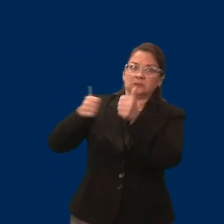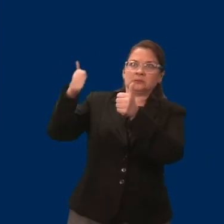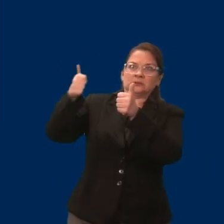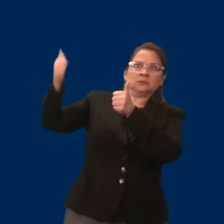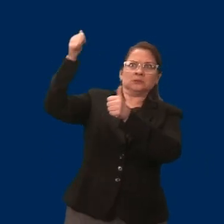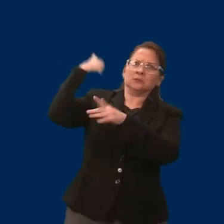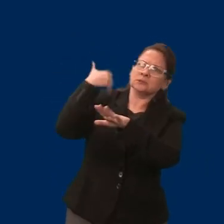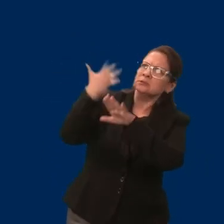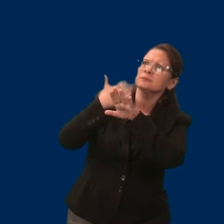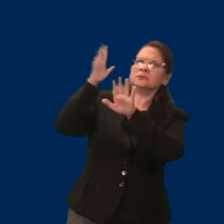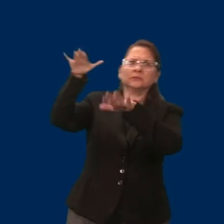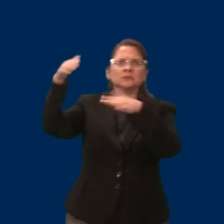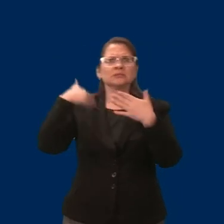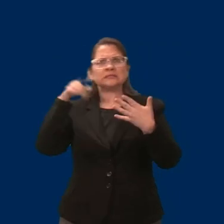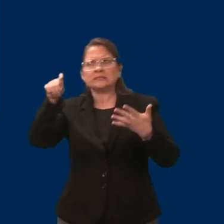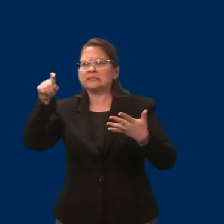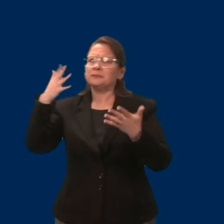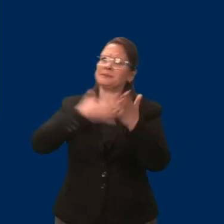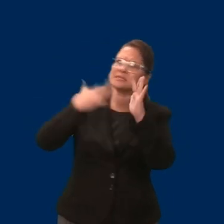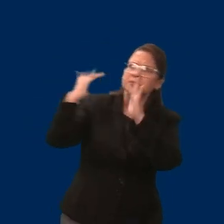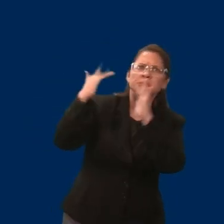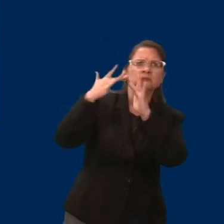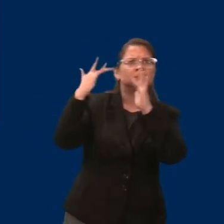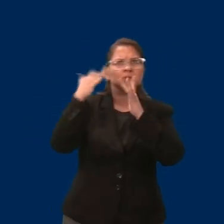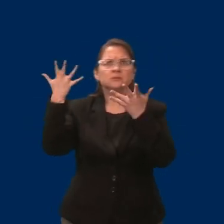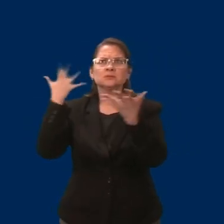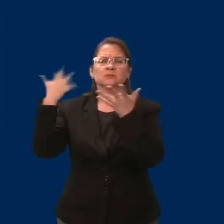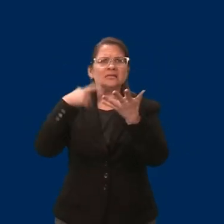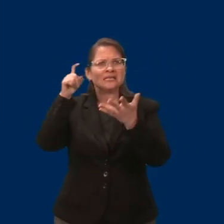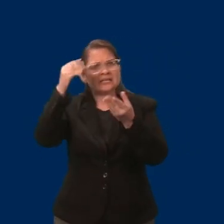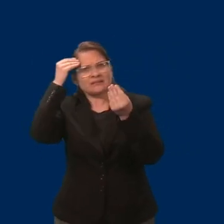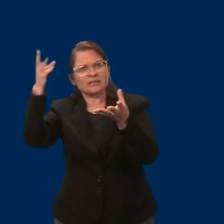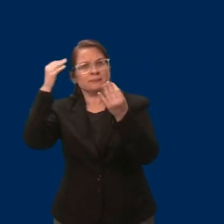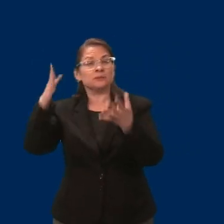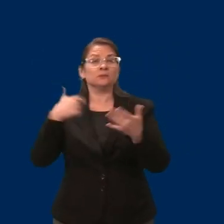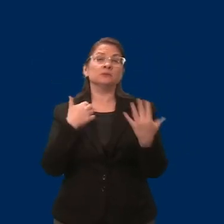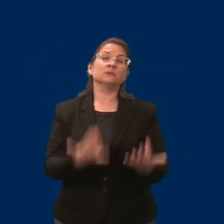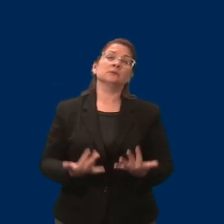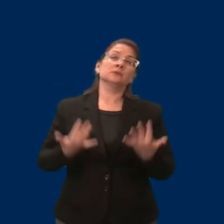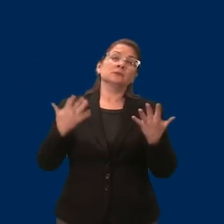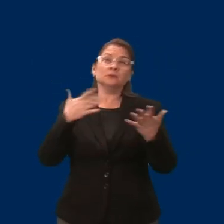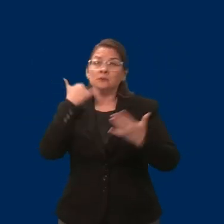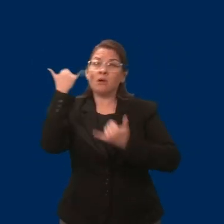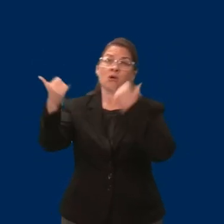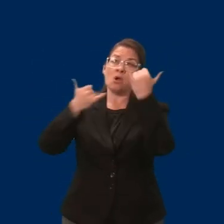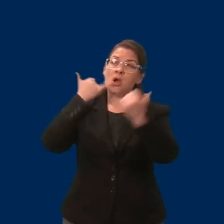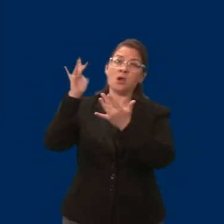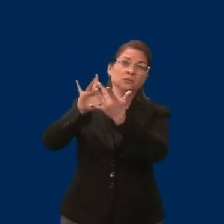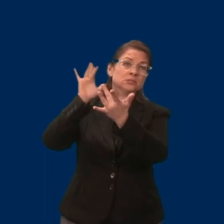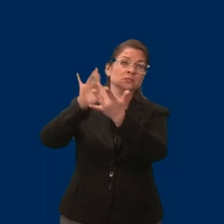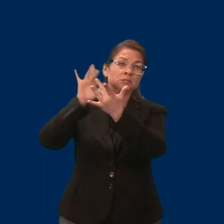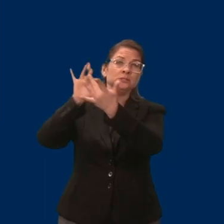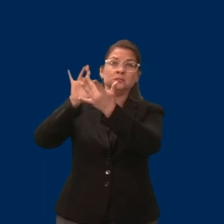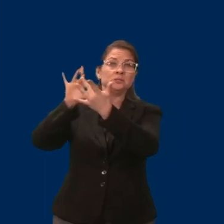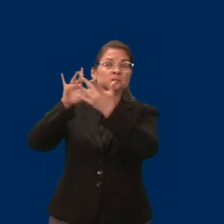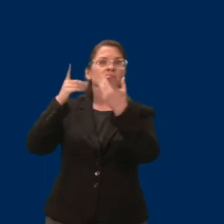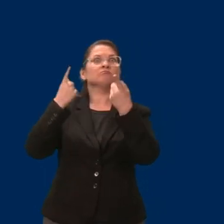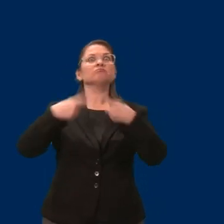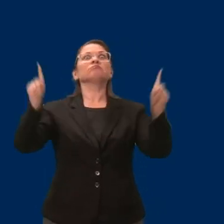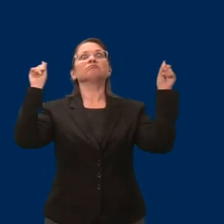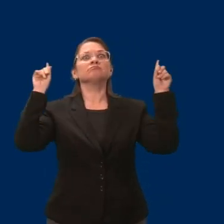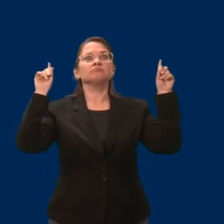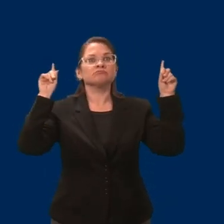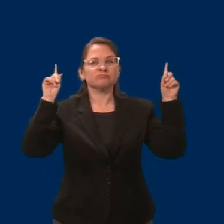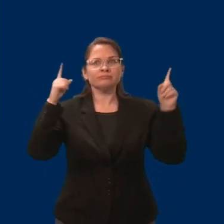to understand the position I was in. After a few weeks and many phone calls, I finally got to someone who had the power to make a decision,